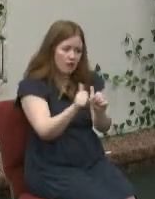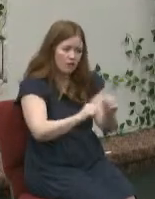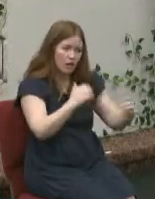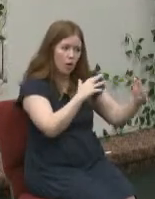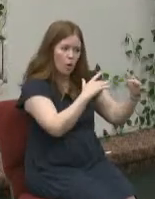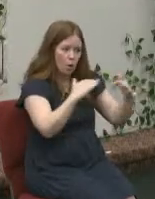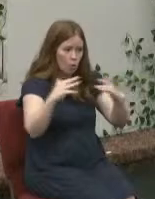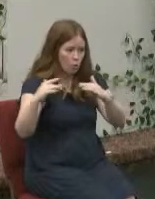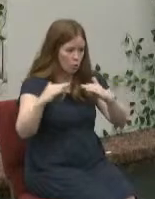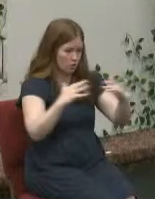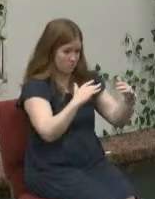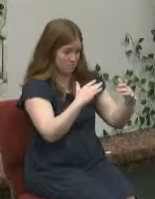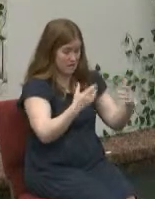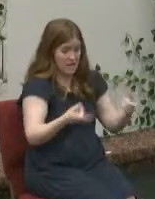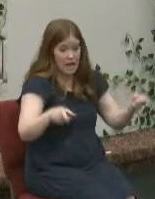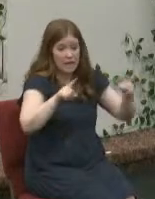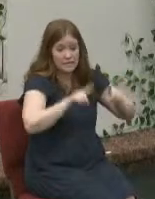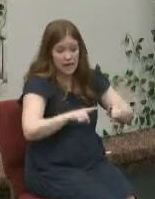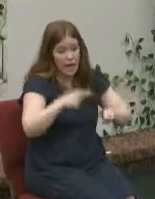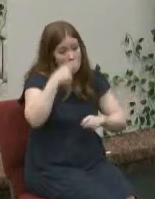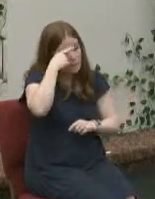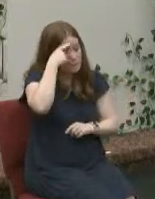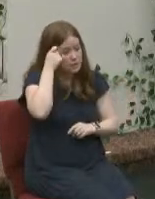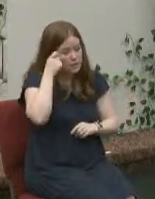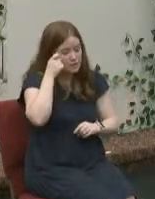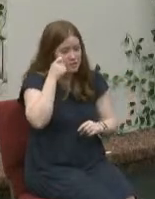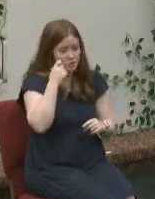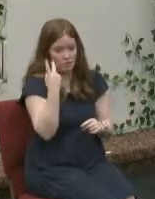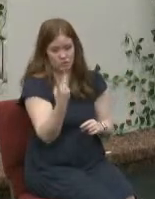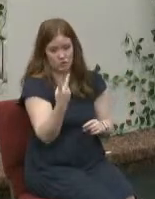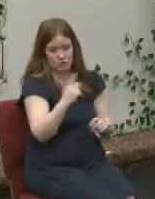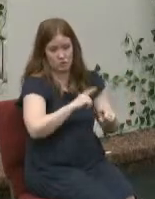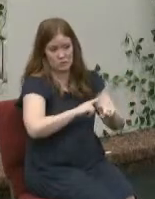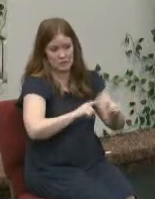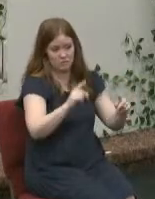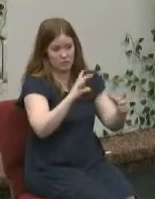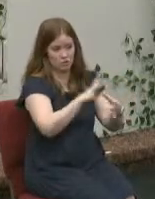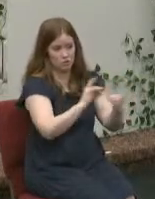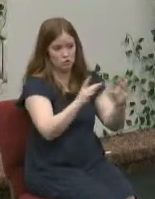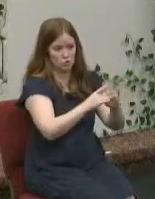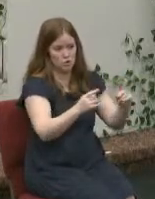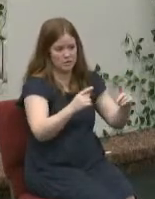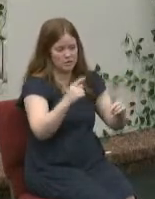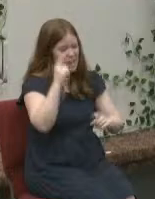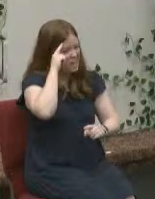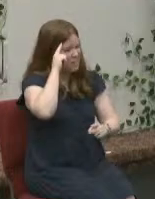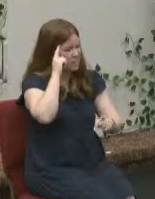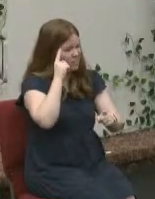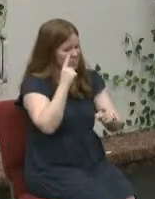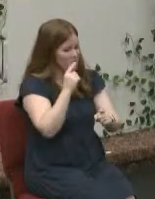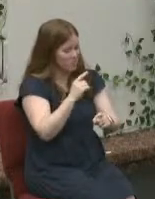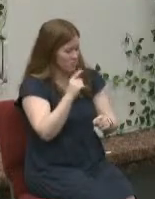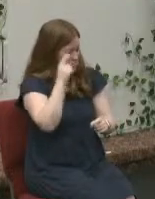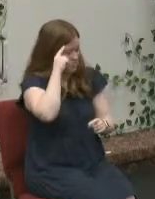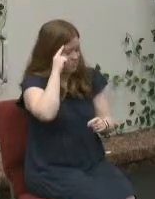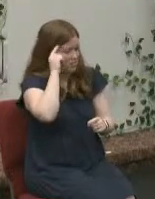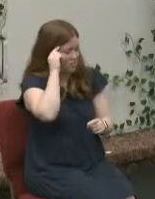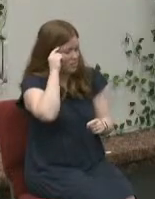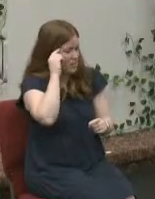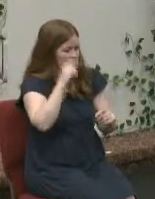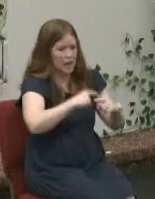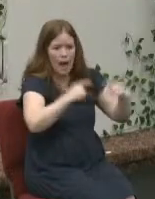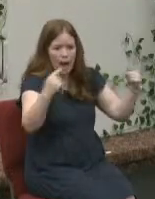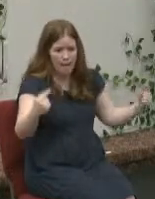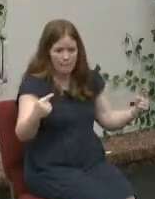hostility has come a result of divergent stories disagreements on what the life story is really all about the